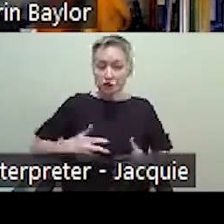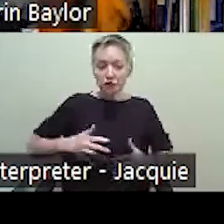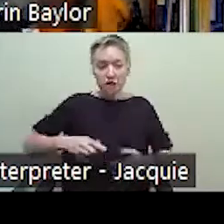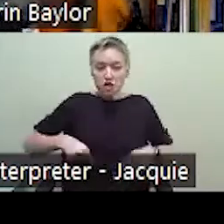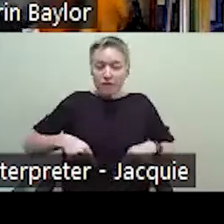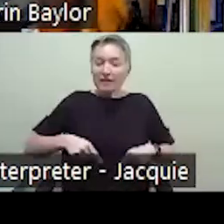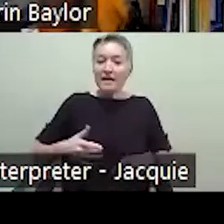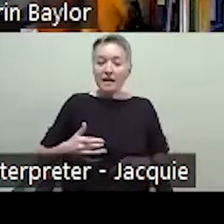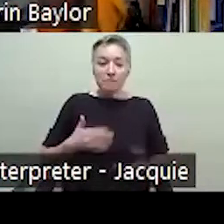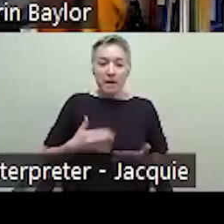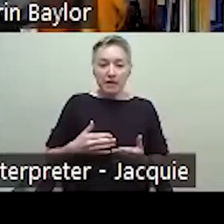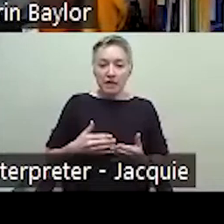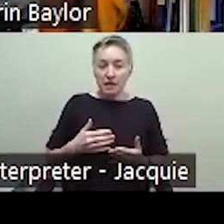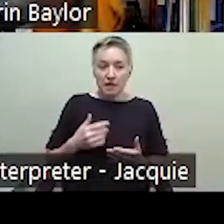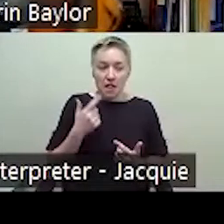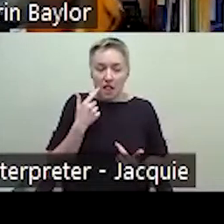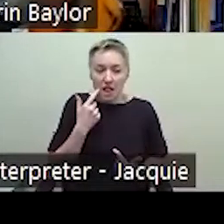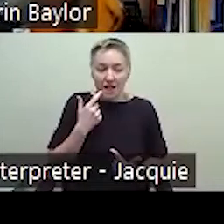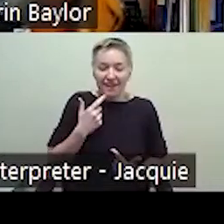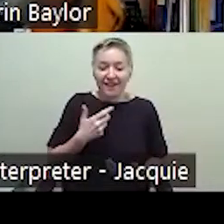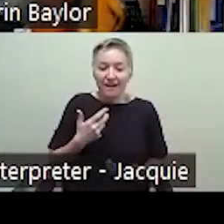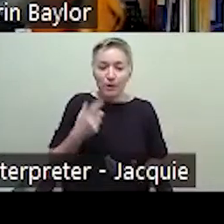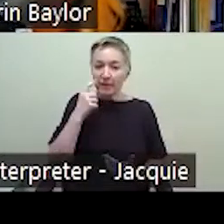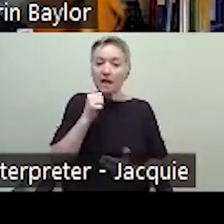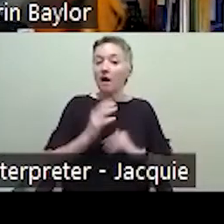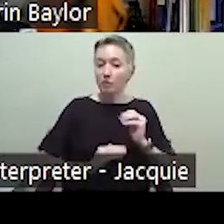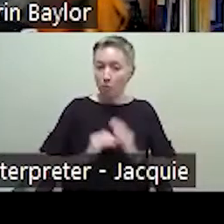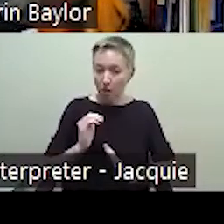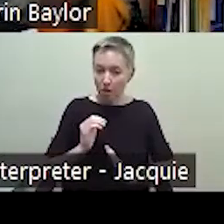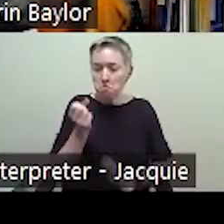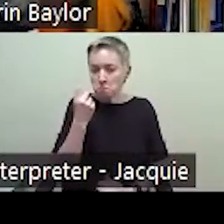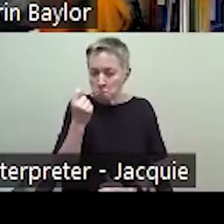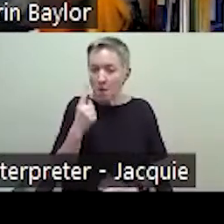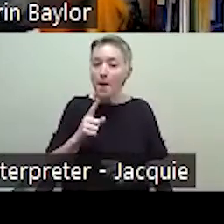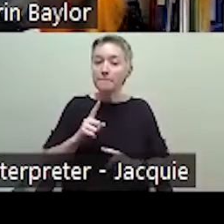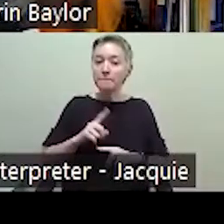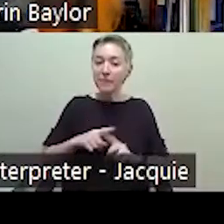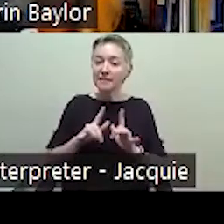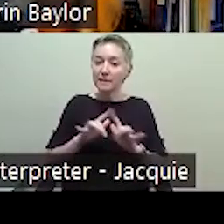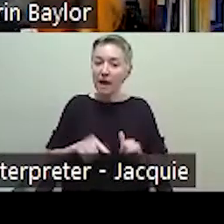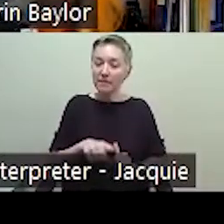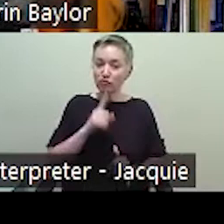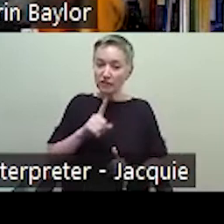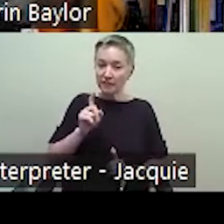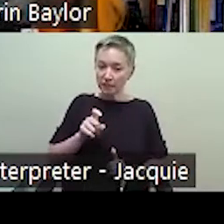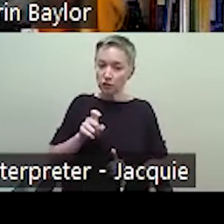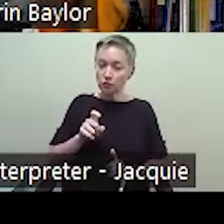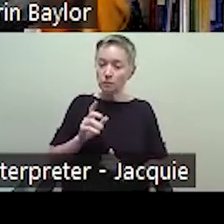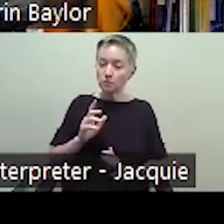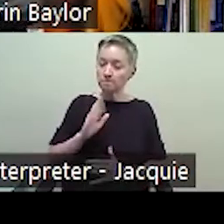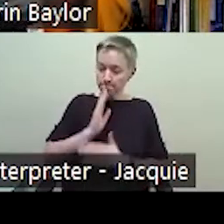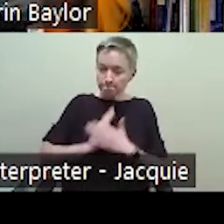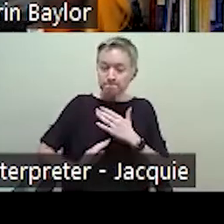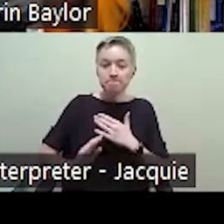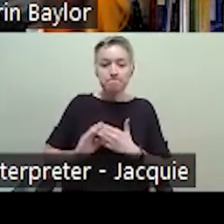when you're feeling uncomfortable, but that they needed to feel a deeper awareness and appreciation for the